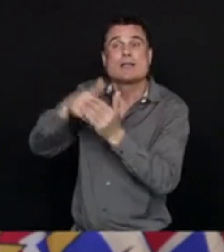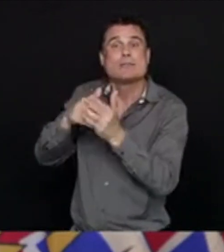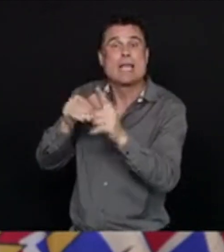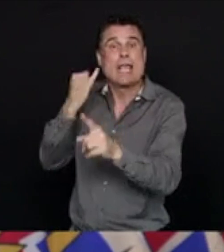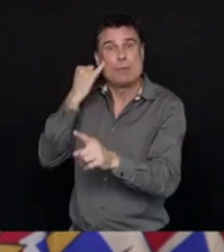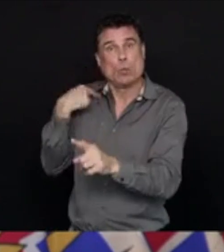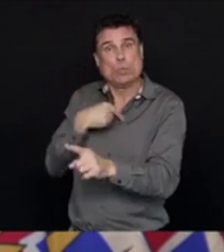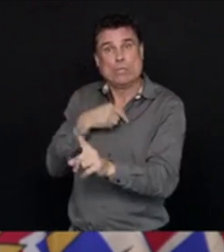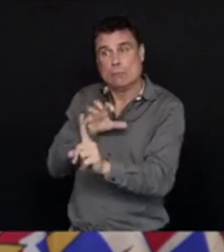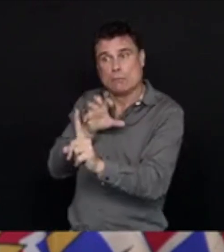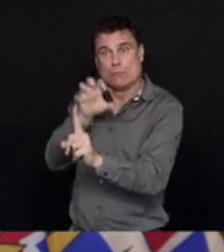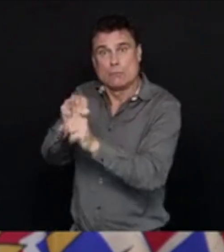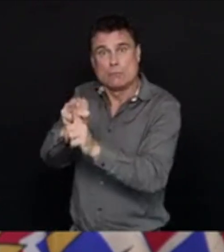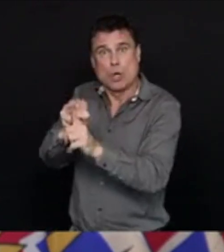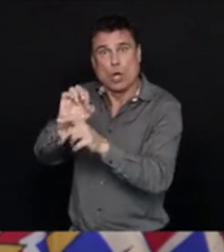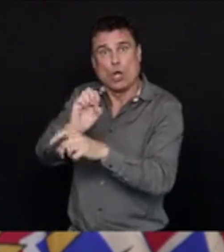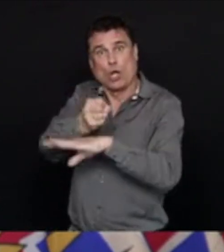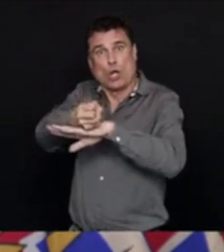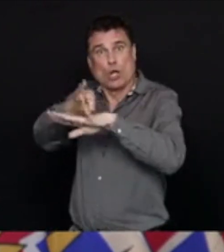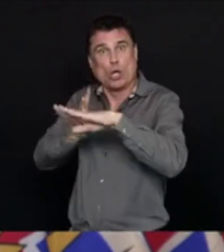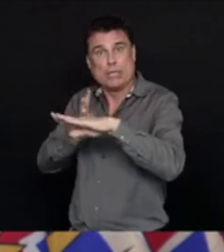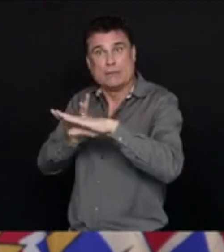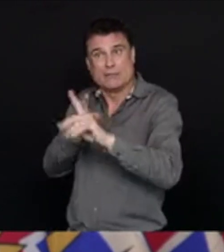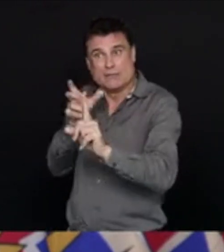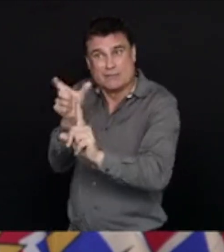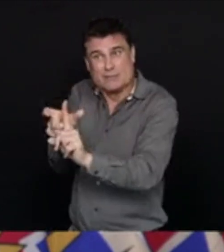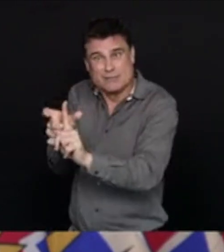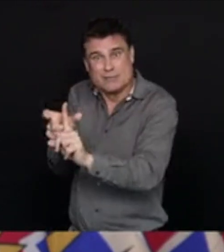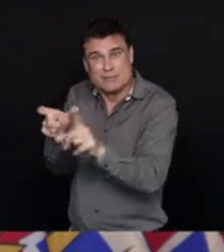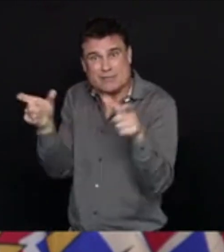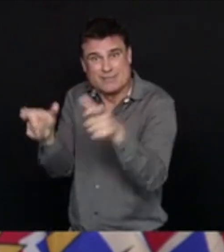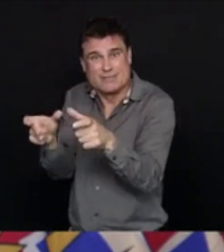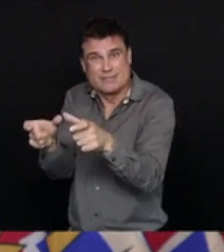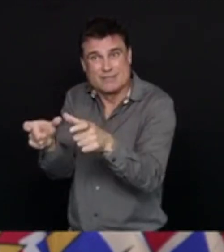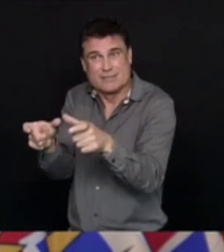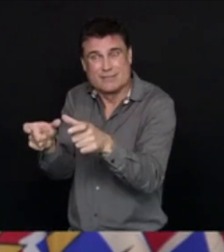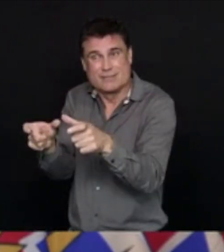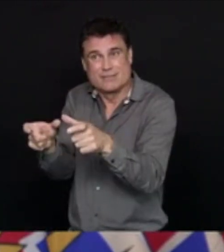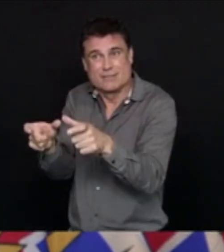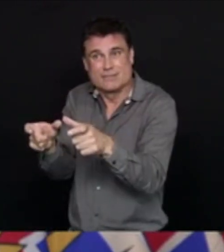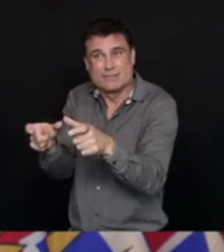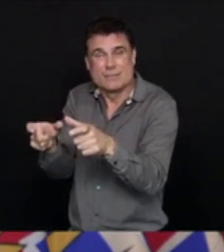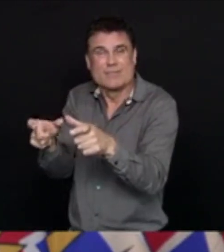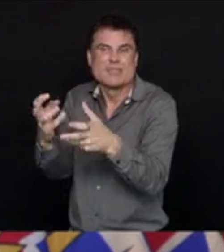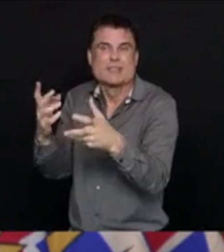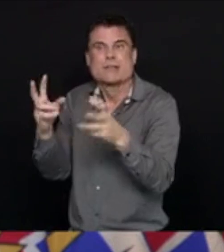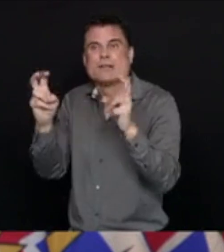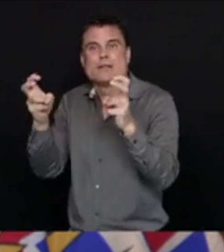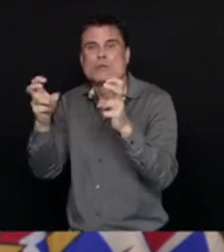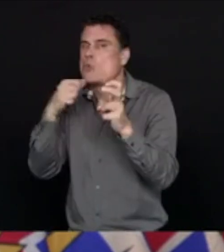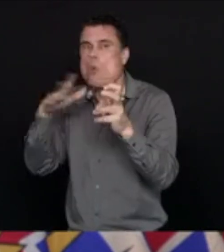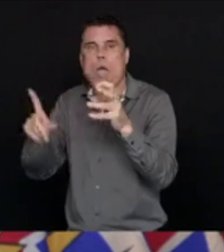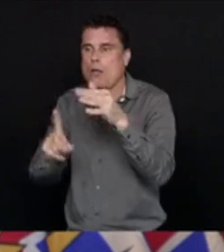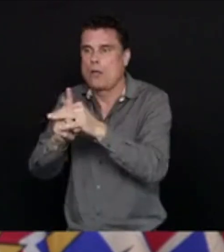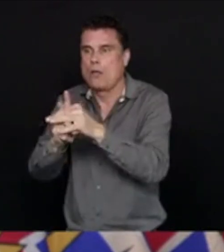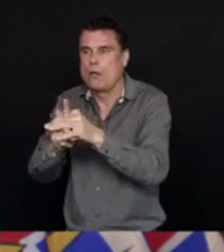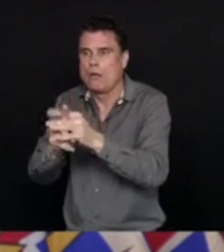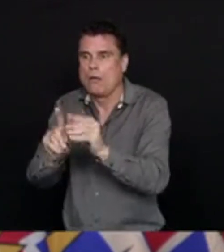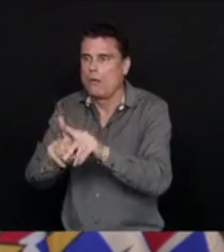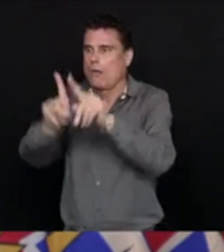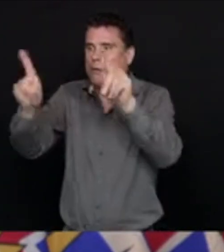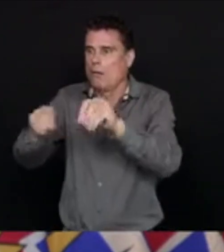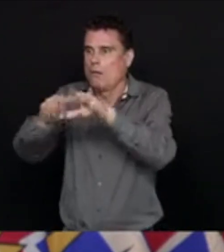transmission happening to others in that area go down dramatically. So the process in place, just,